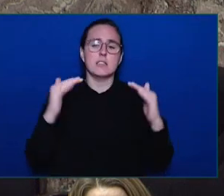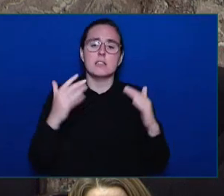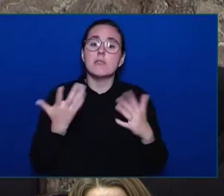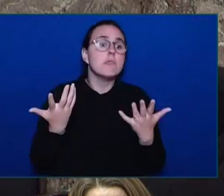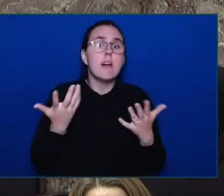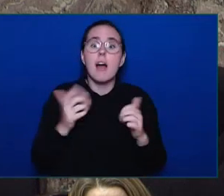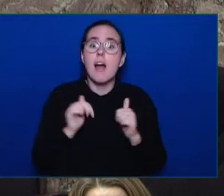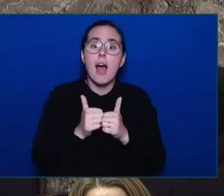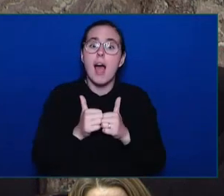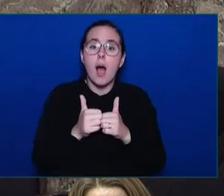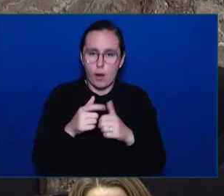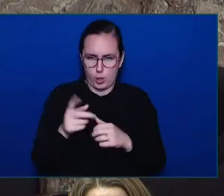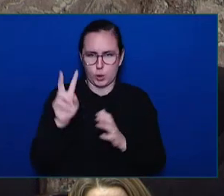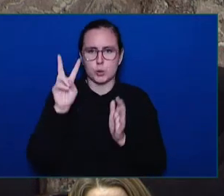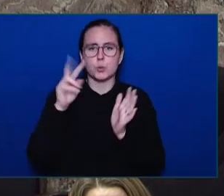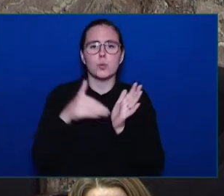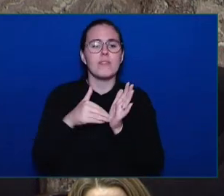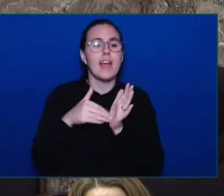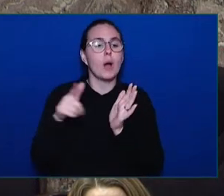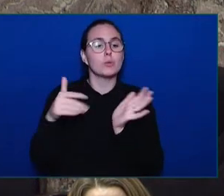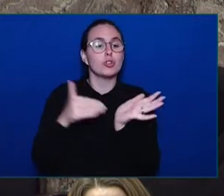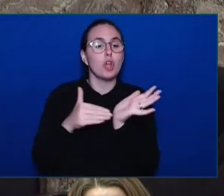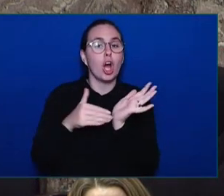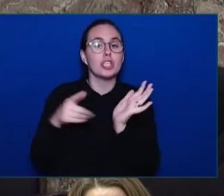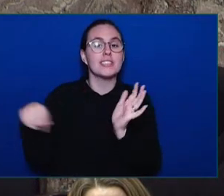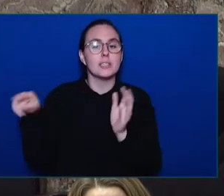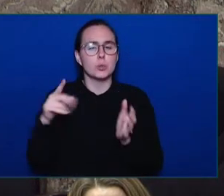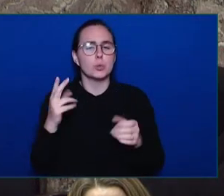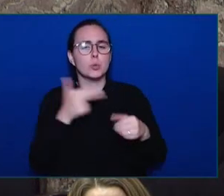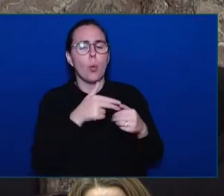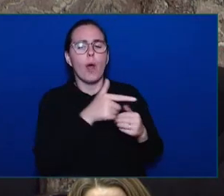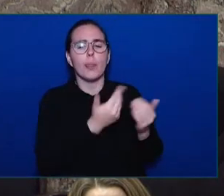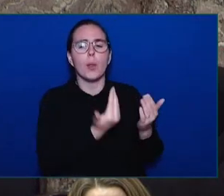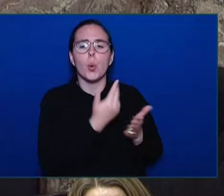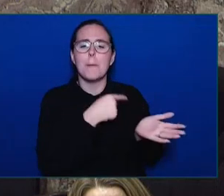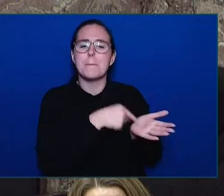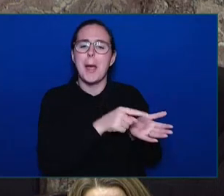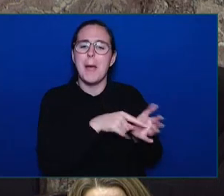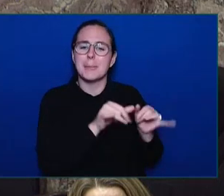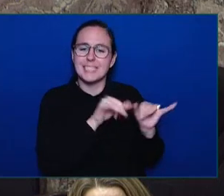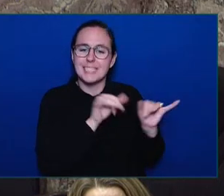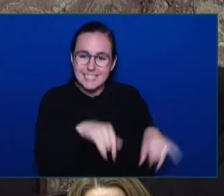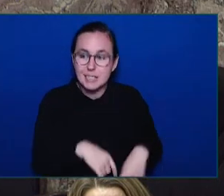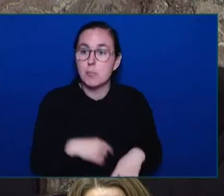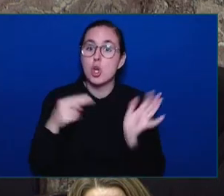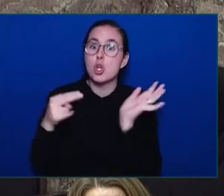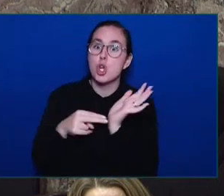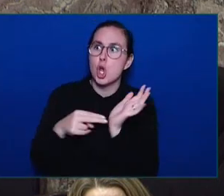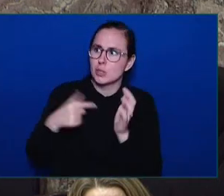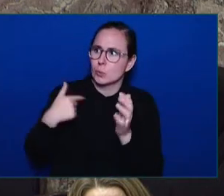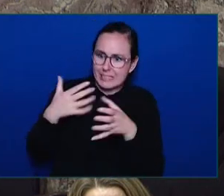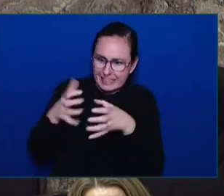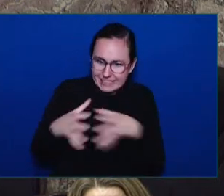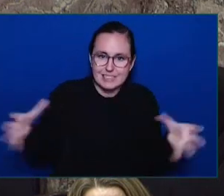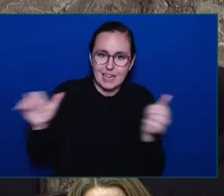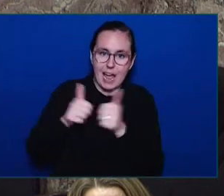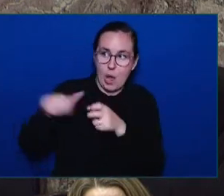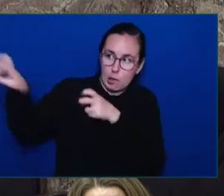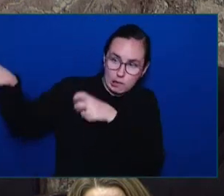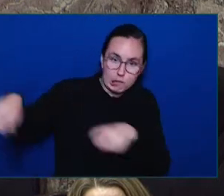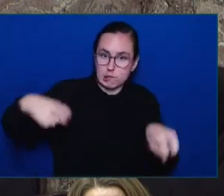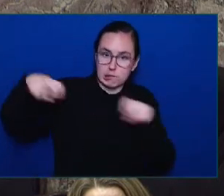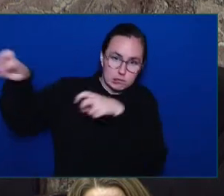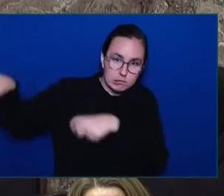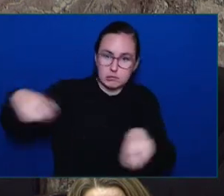in nursing care, leading the country in new registered nurses since I've been Minister of Health. The actions we've taken for health